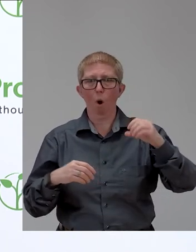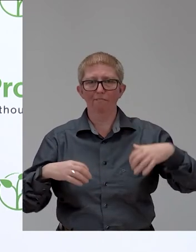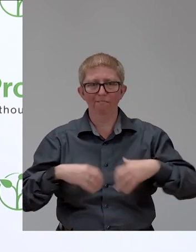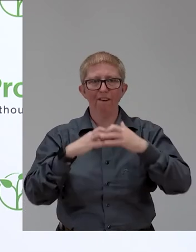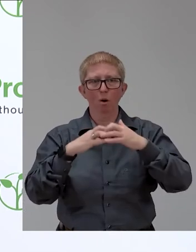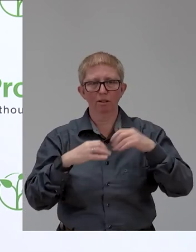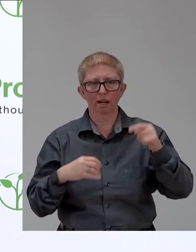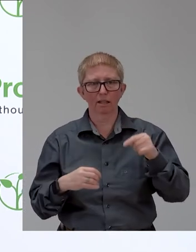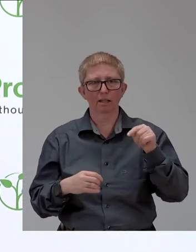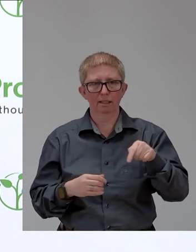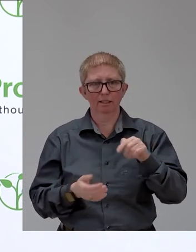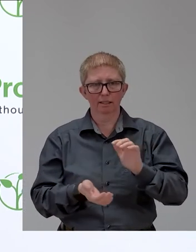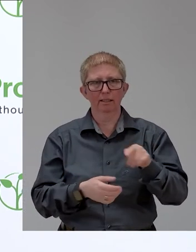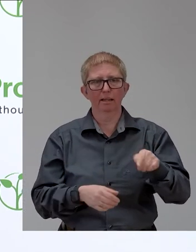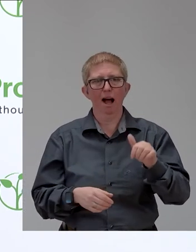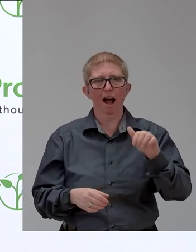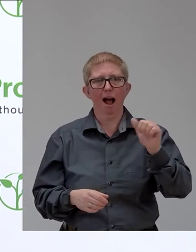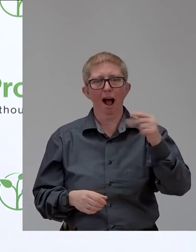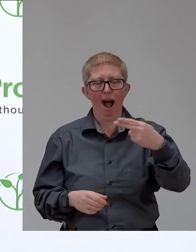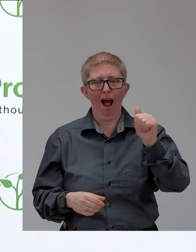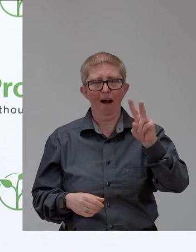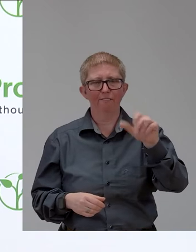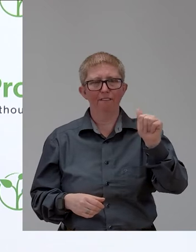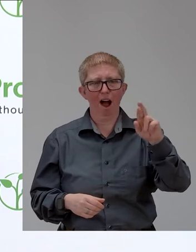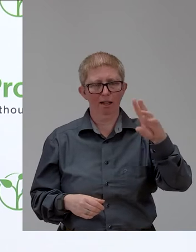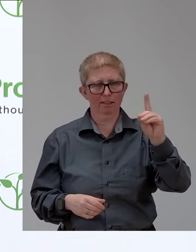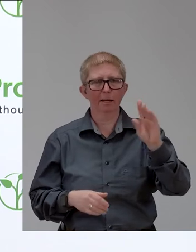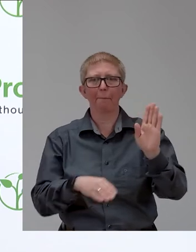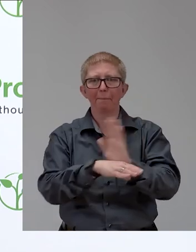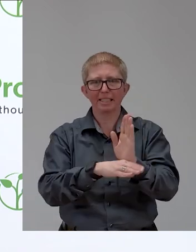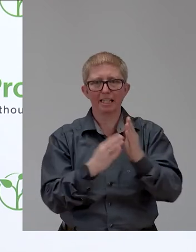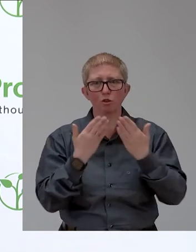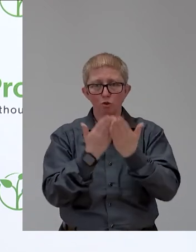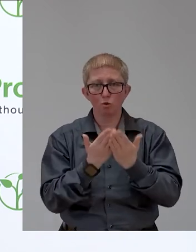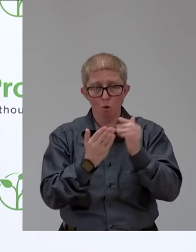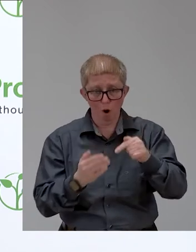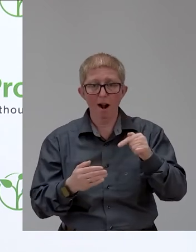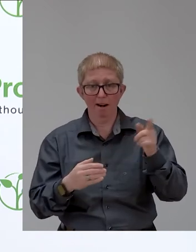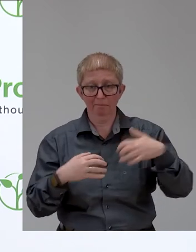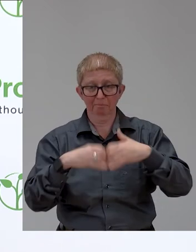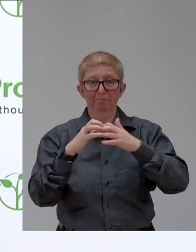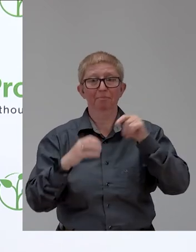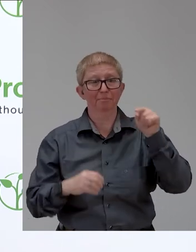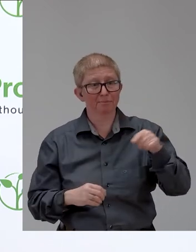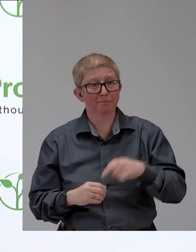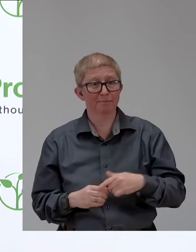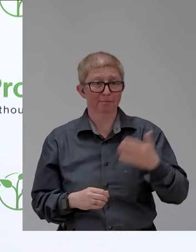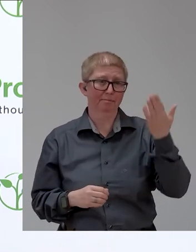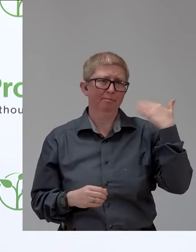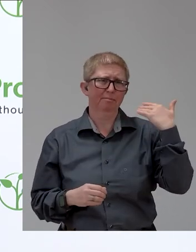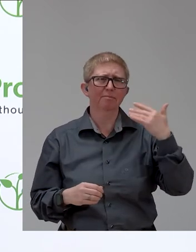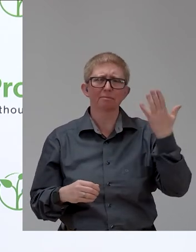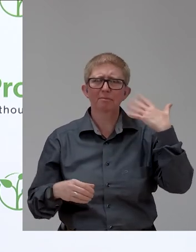He was awarded enormous numbers of times for different awards